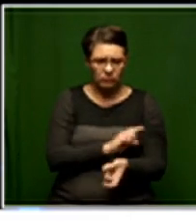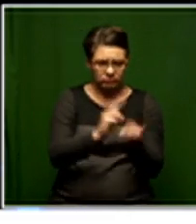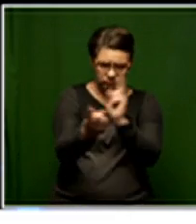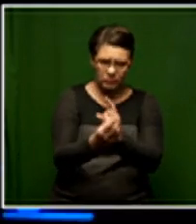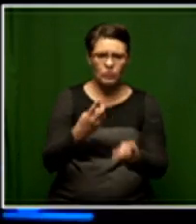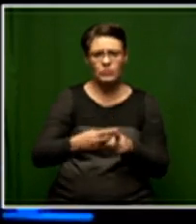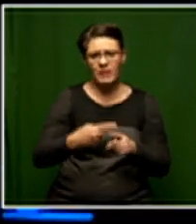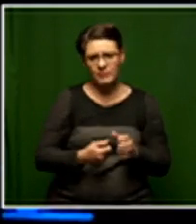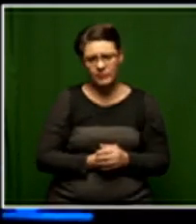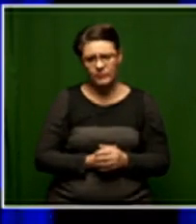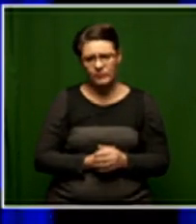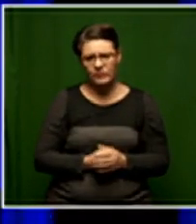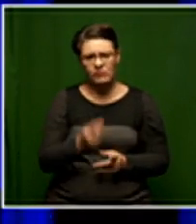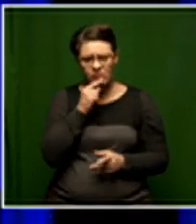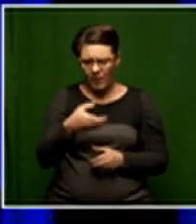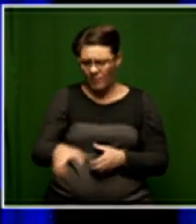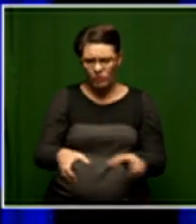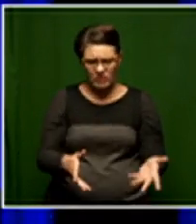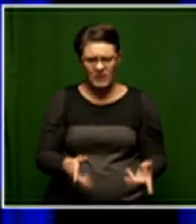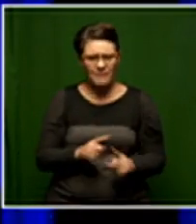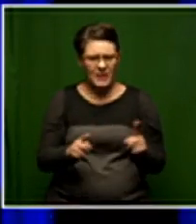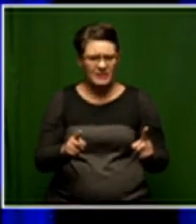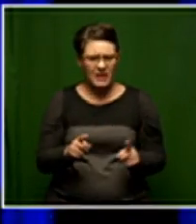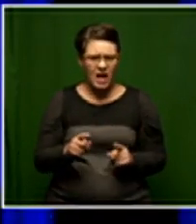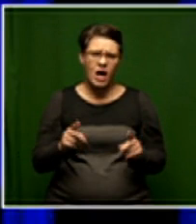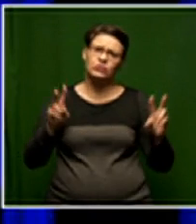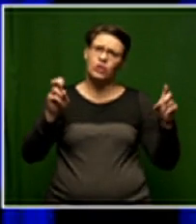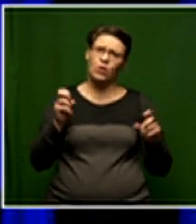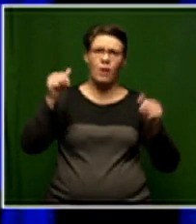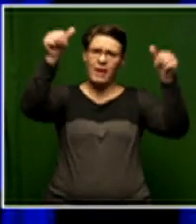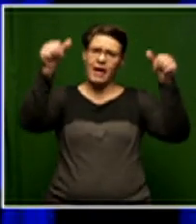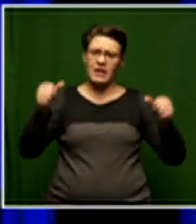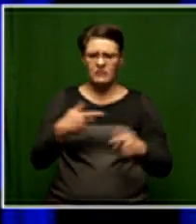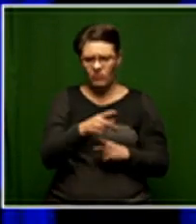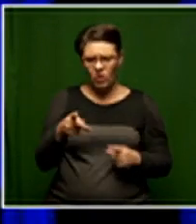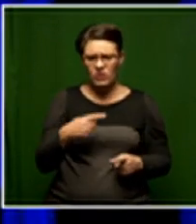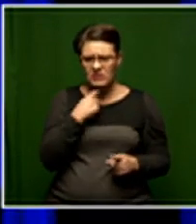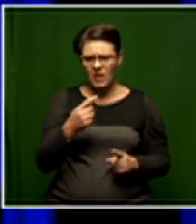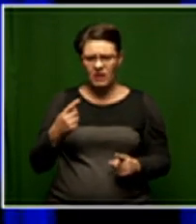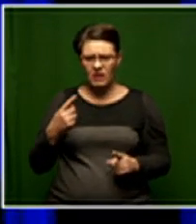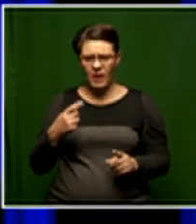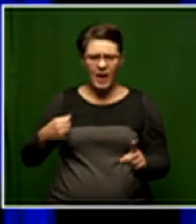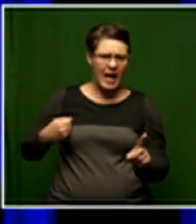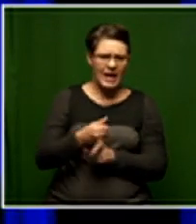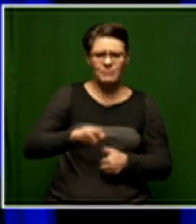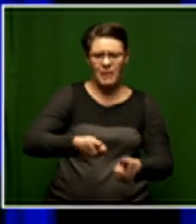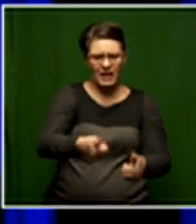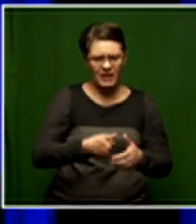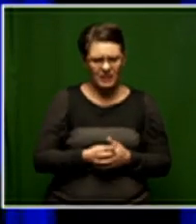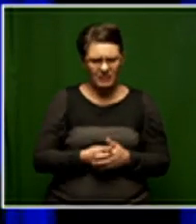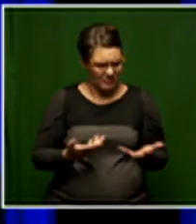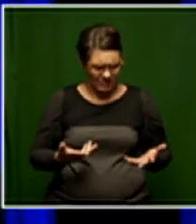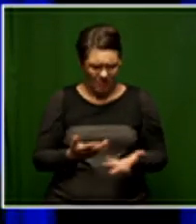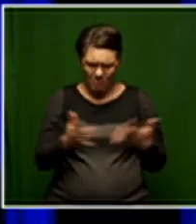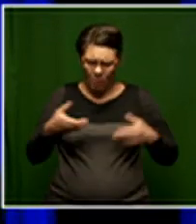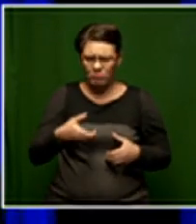way around. You say you're worried about polarisation, and yet the slogan on all of the banners for your party was slant terug, hit back. I can't think